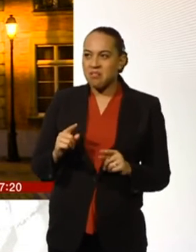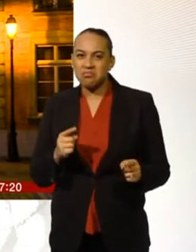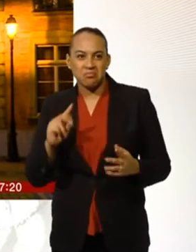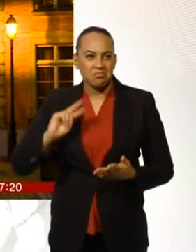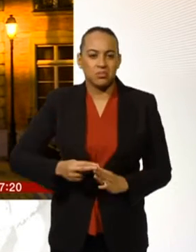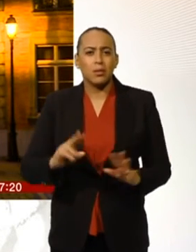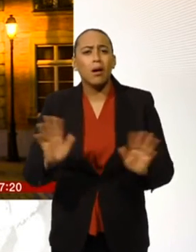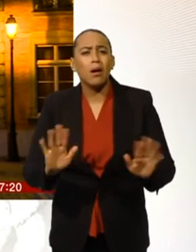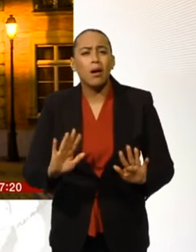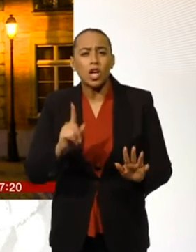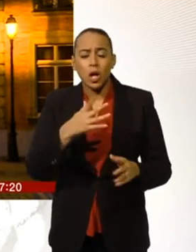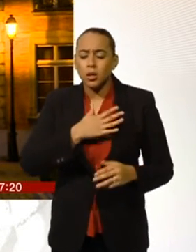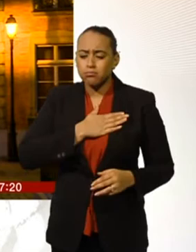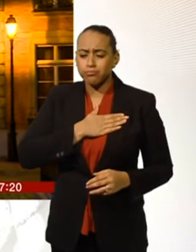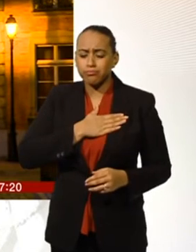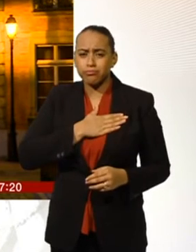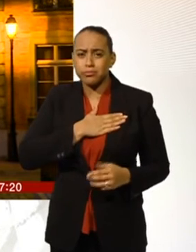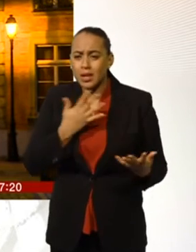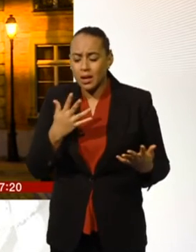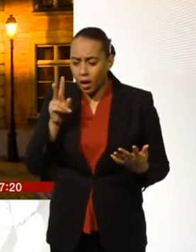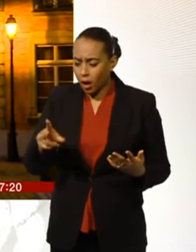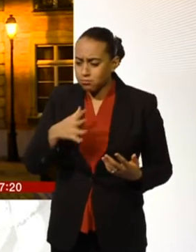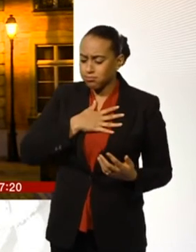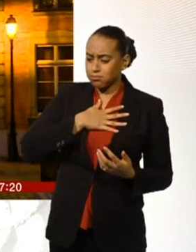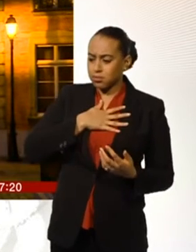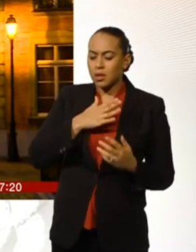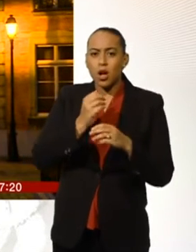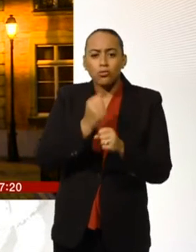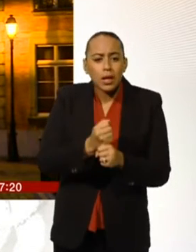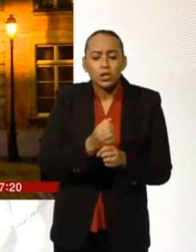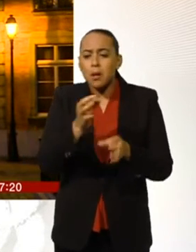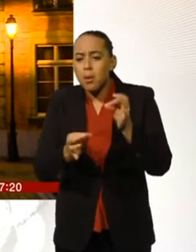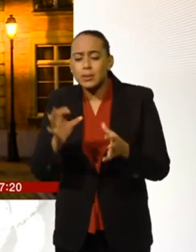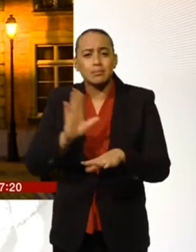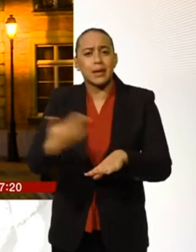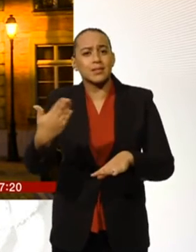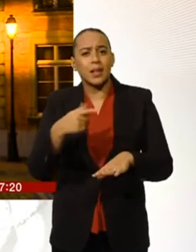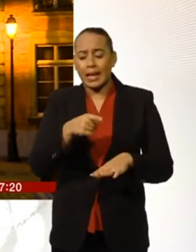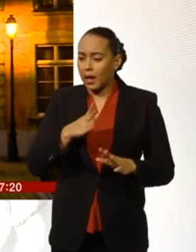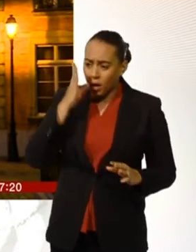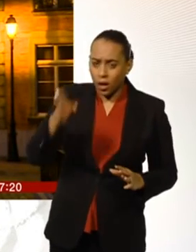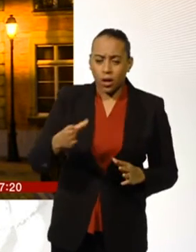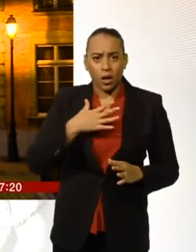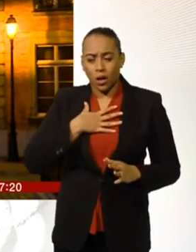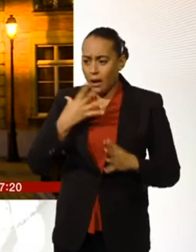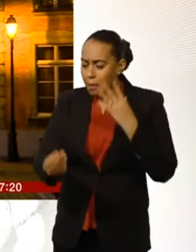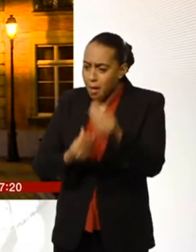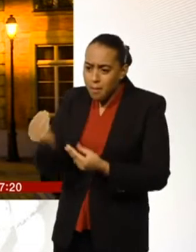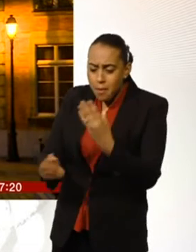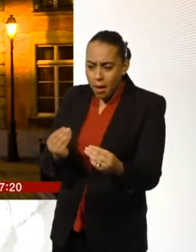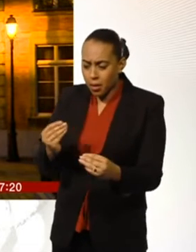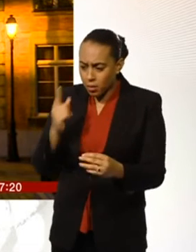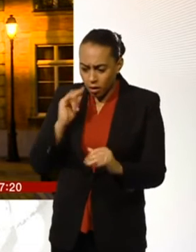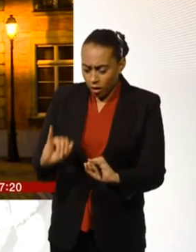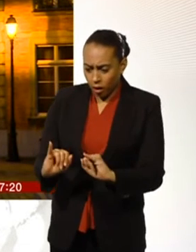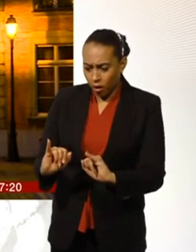was he was a good Samaritan, you know, whatever anybody's religion or politics, he was just out helping people. And he saw someone in trouble. He saw